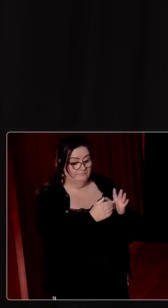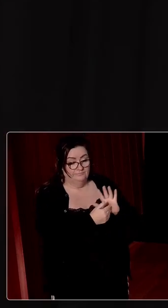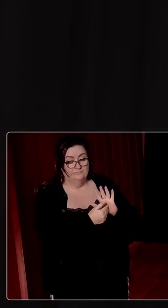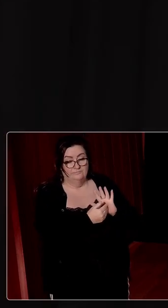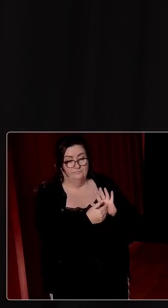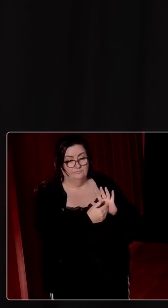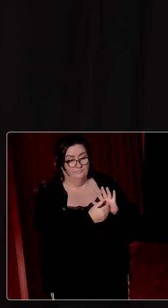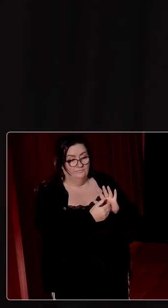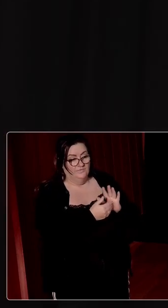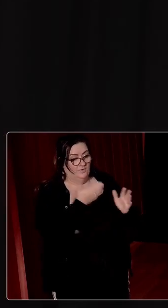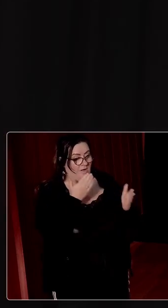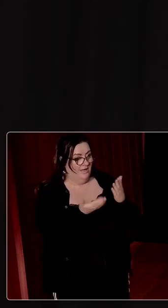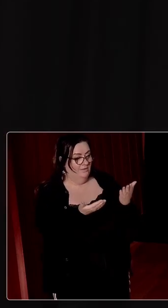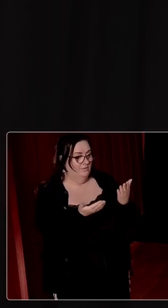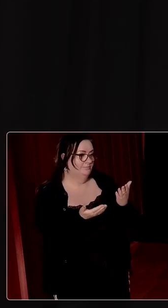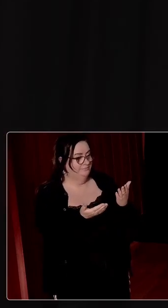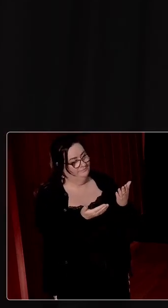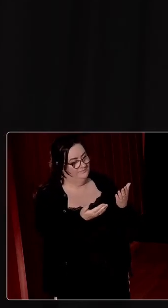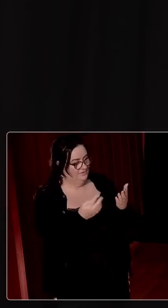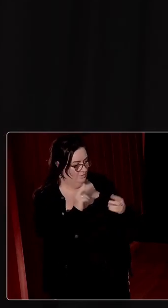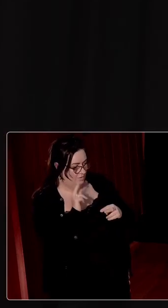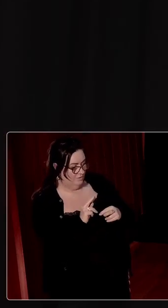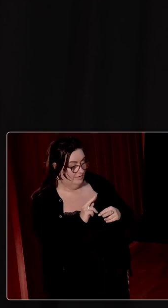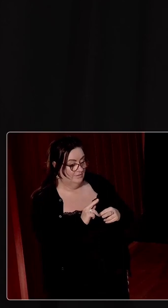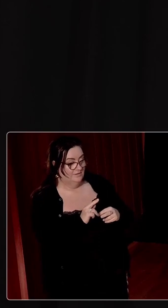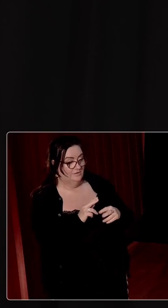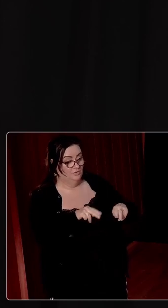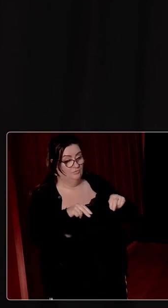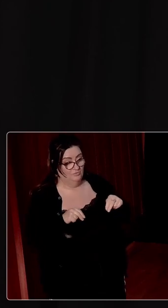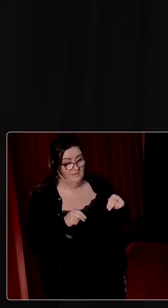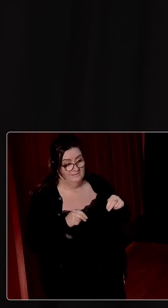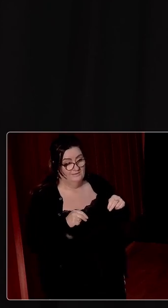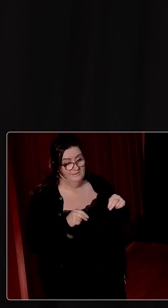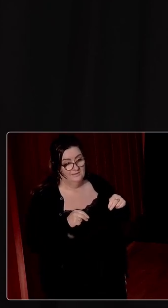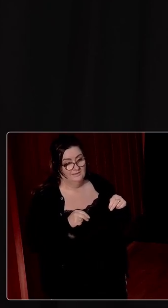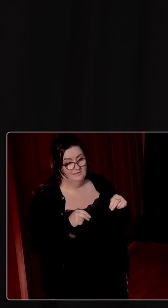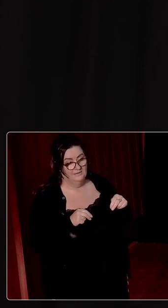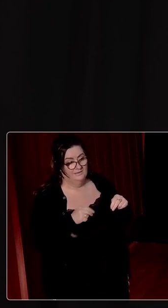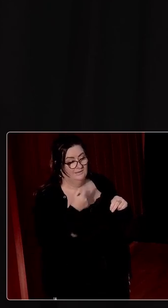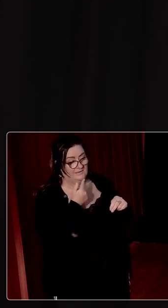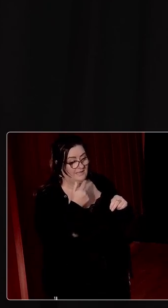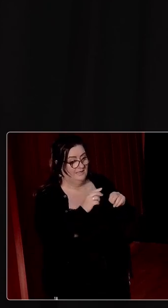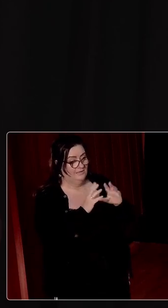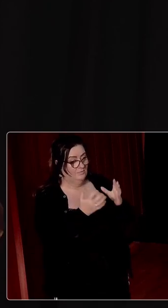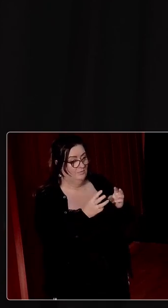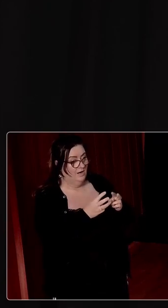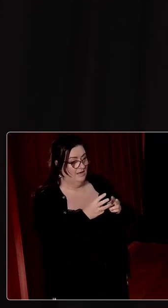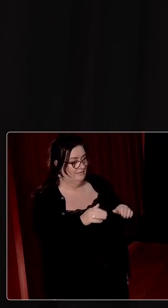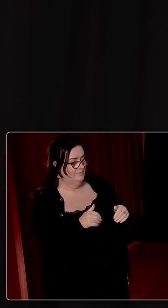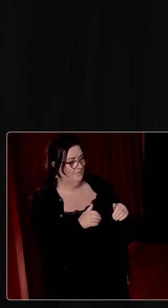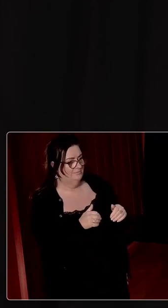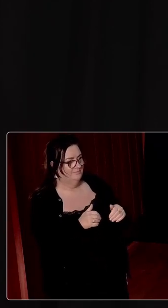how to read Irish neutrality in the Second World War, I read it as an act of sovereignty. It was the first